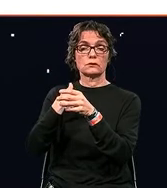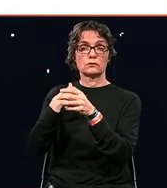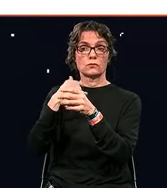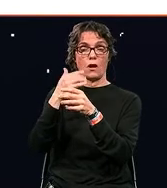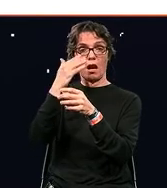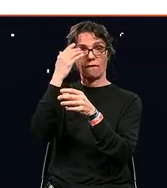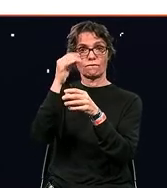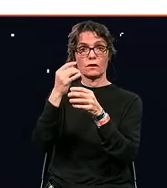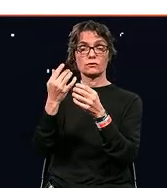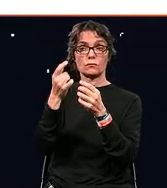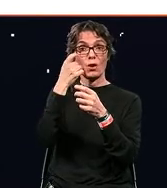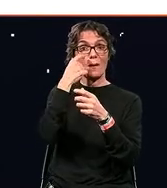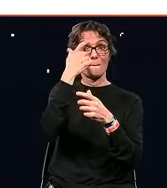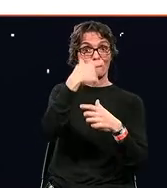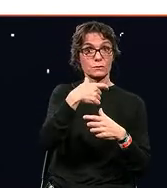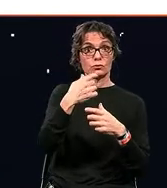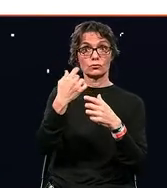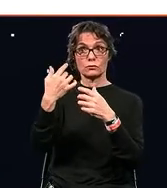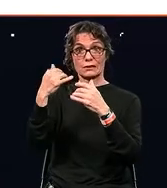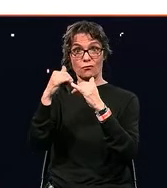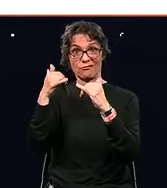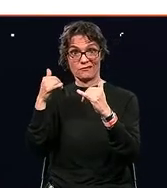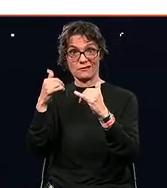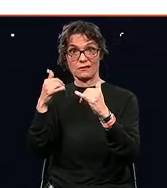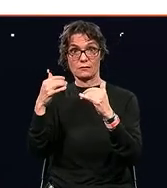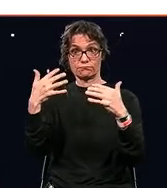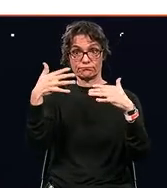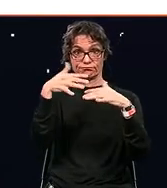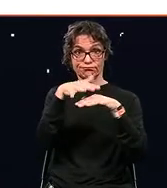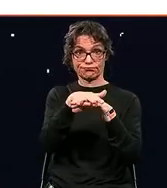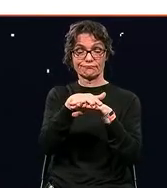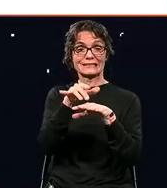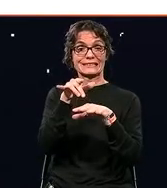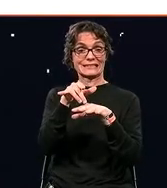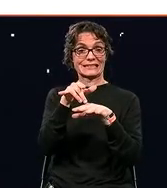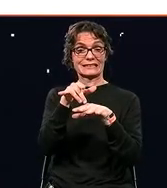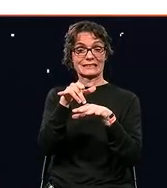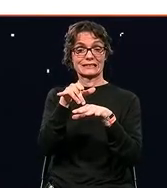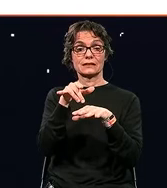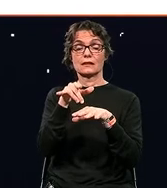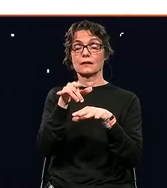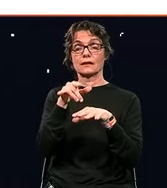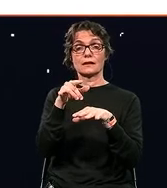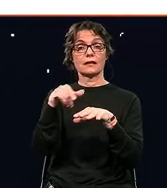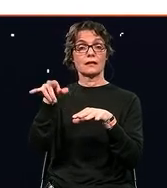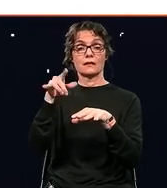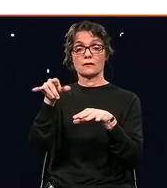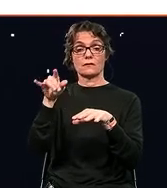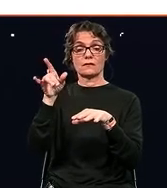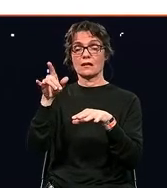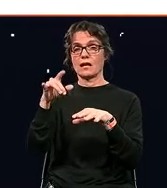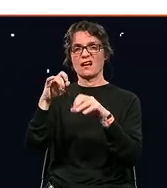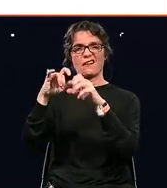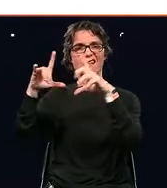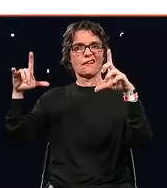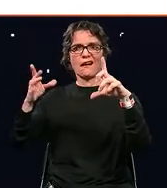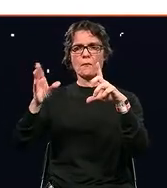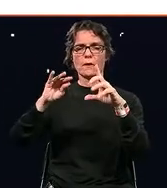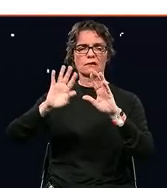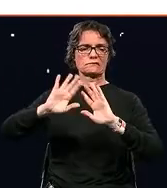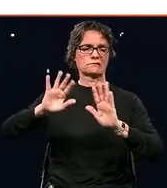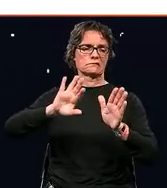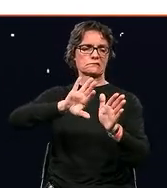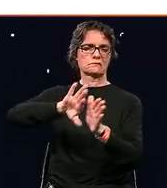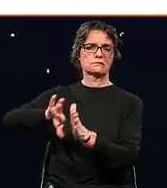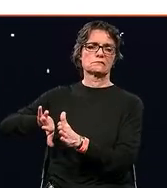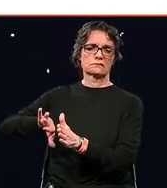and humans is basically that we don't need more screens. So digitalization